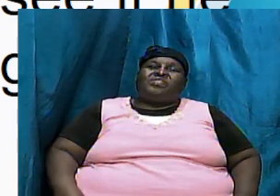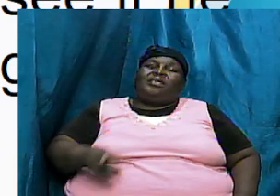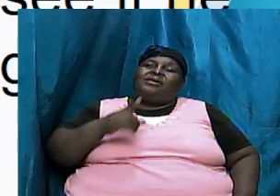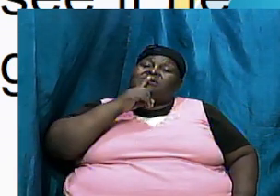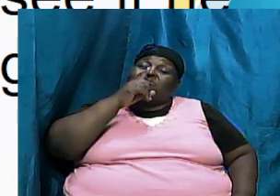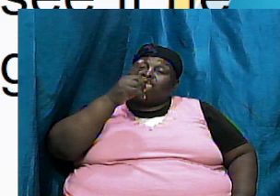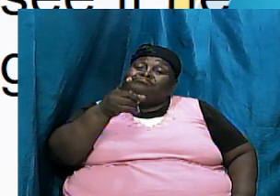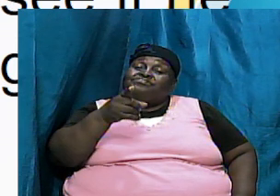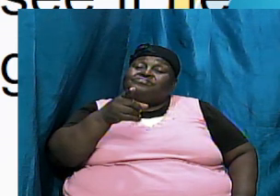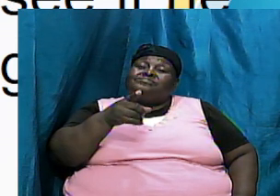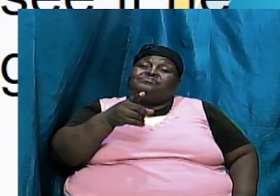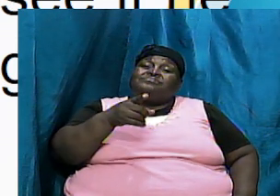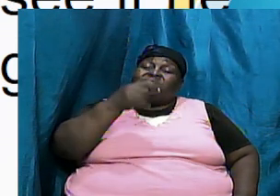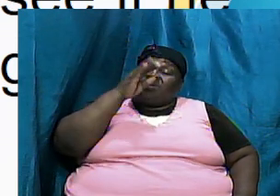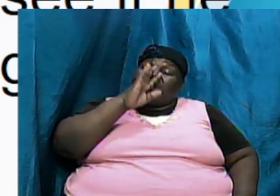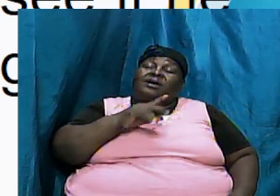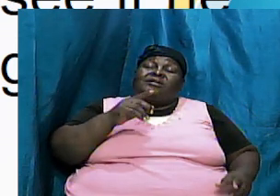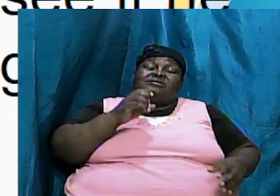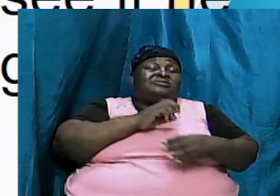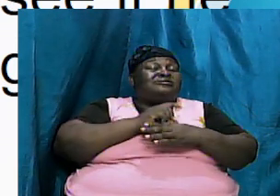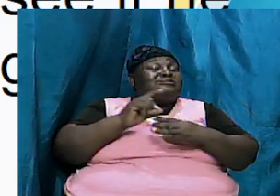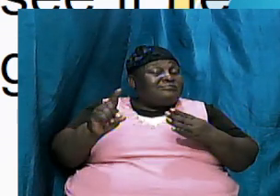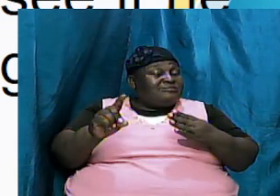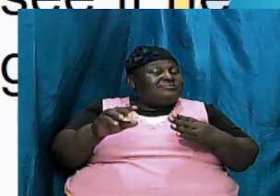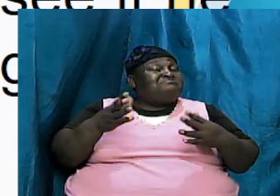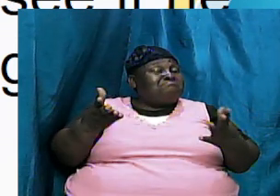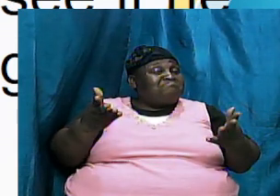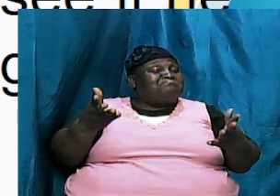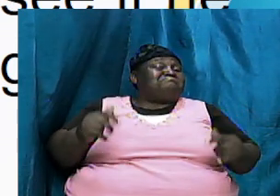is he did that but you know